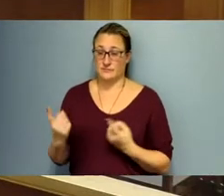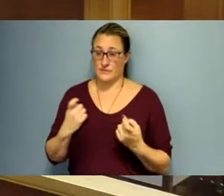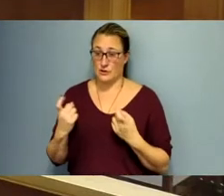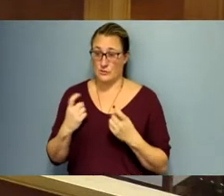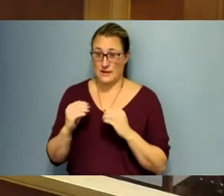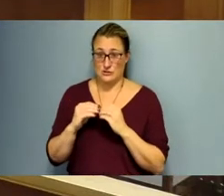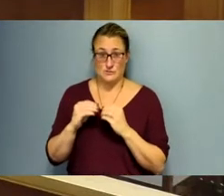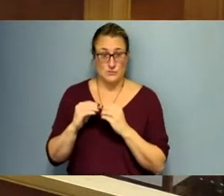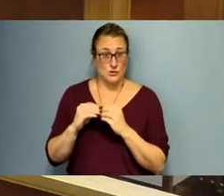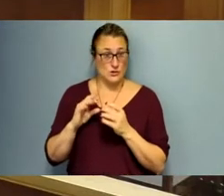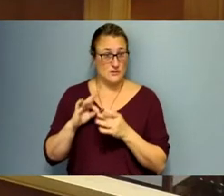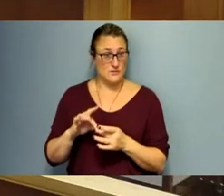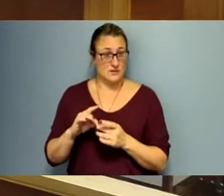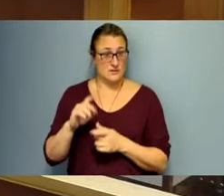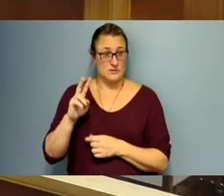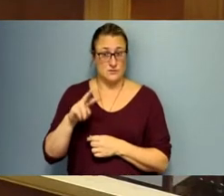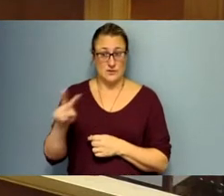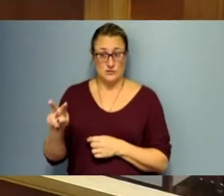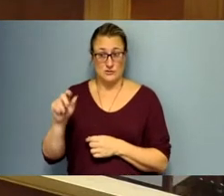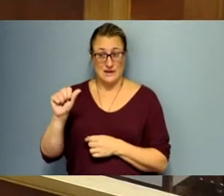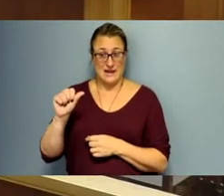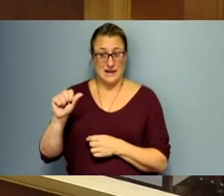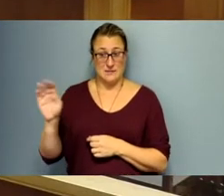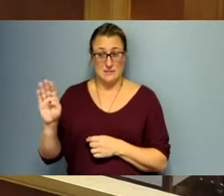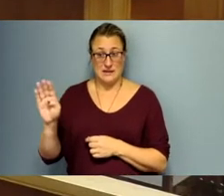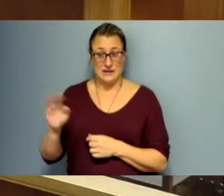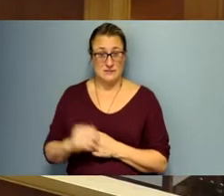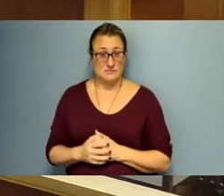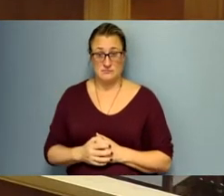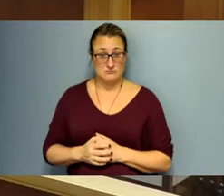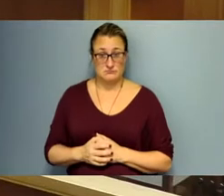regarding A and number 22 A and B? Nope.